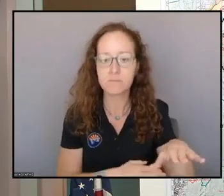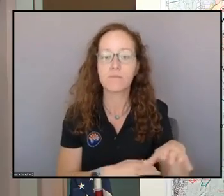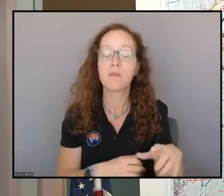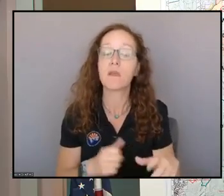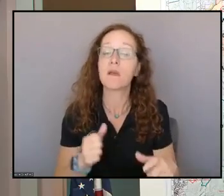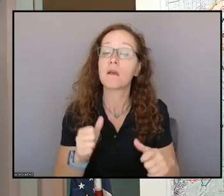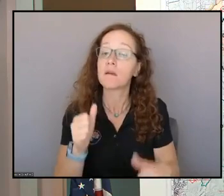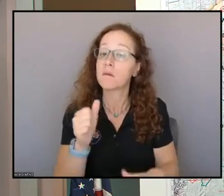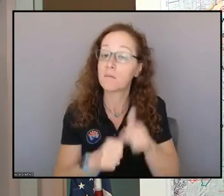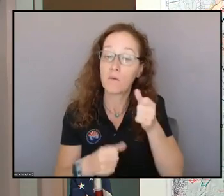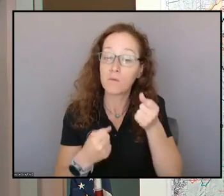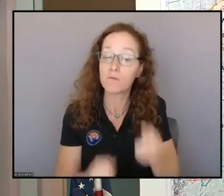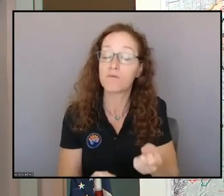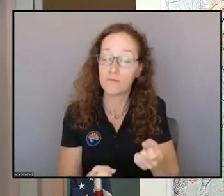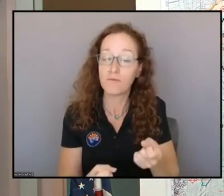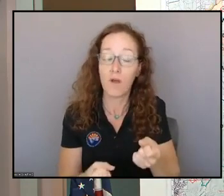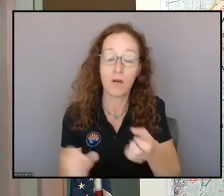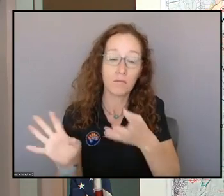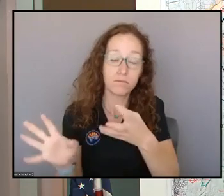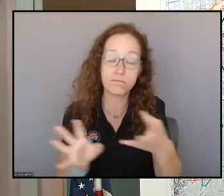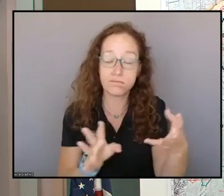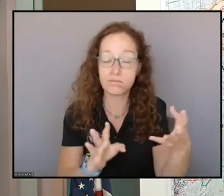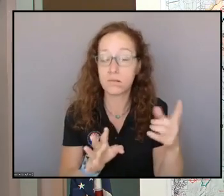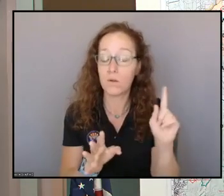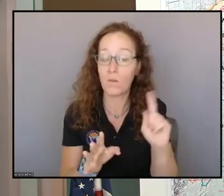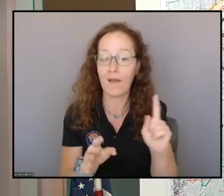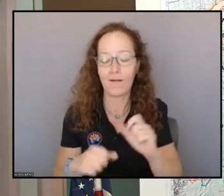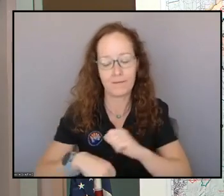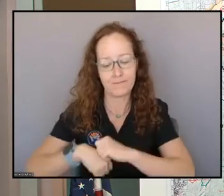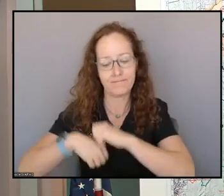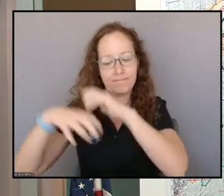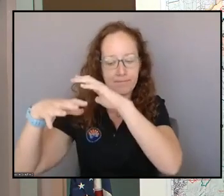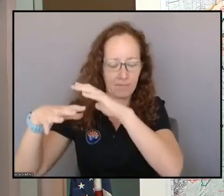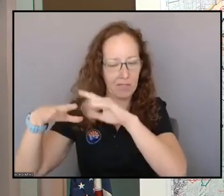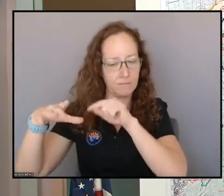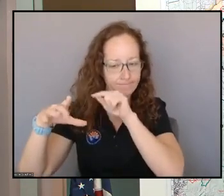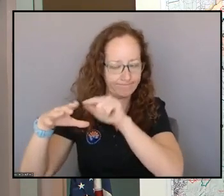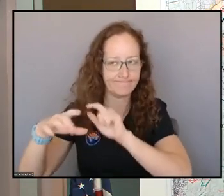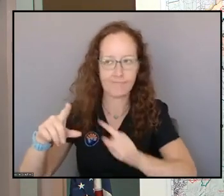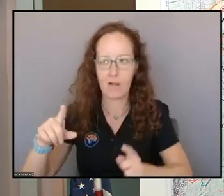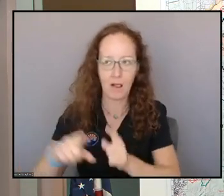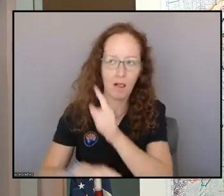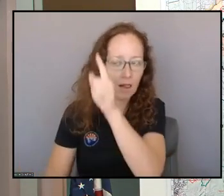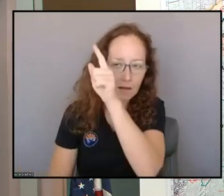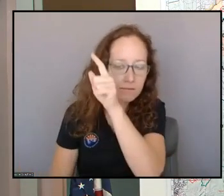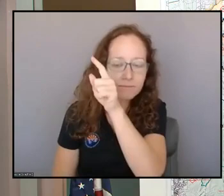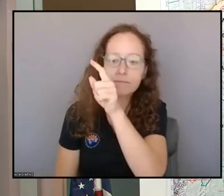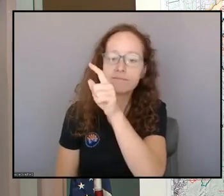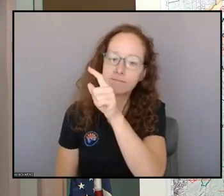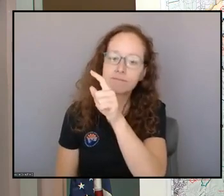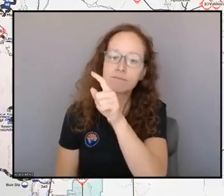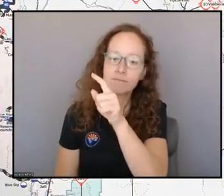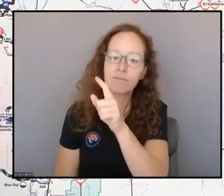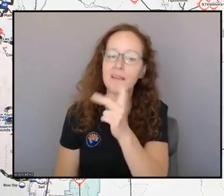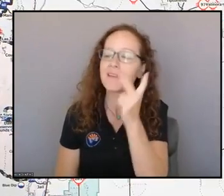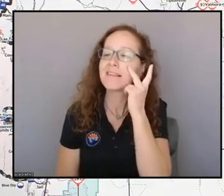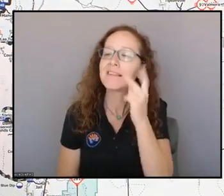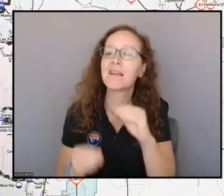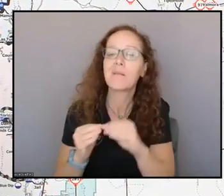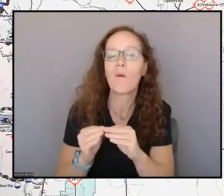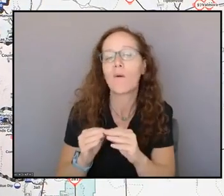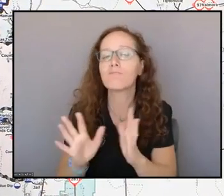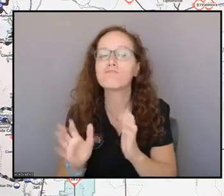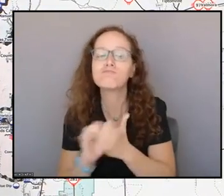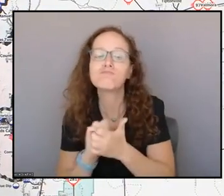themselves across the high terrain, and that's where we're likely to see the more sporty conditions getting into those